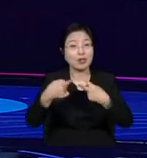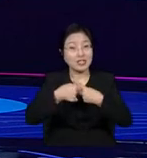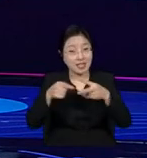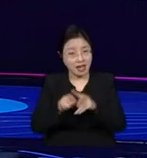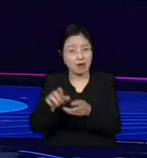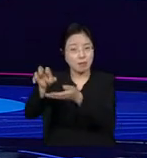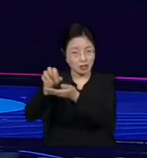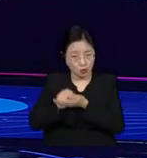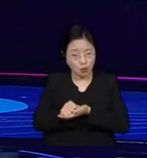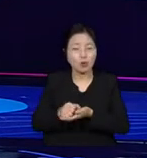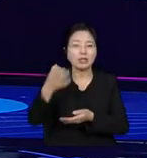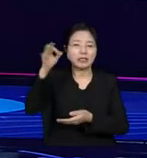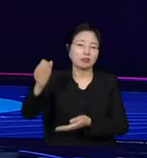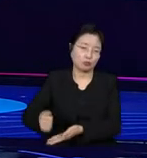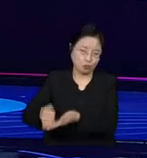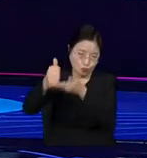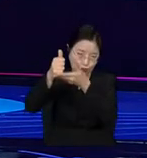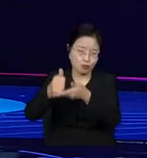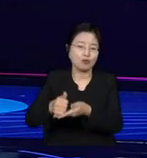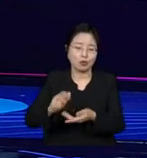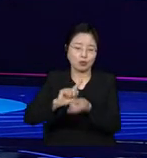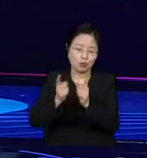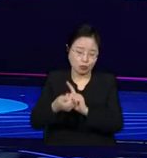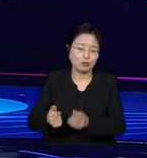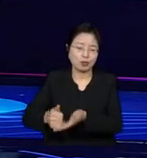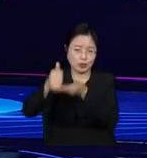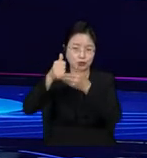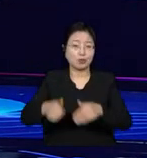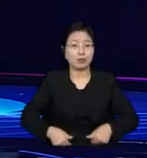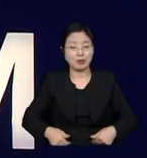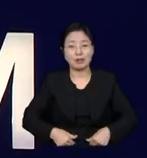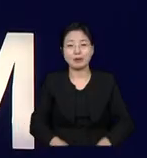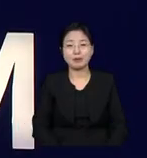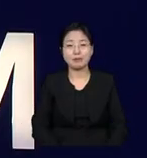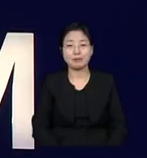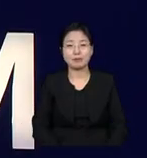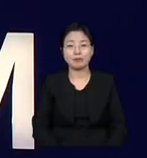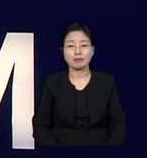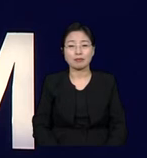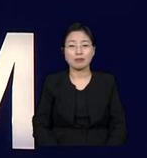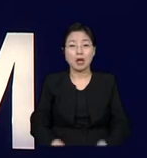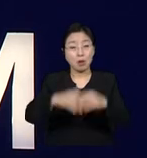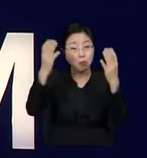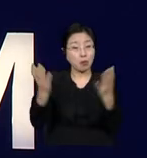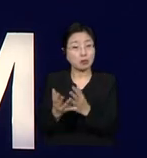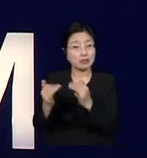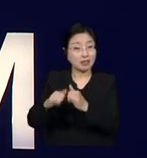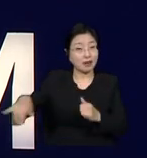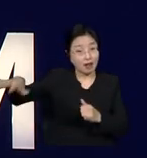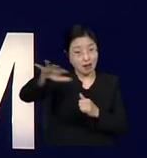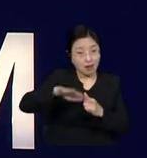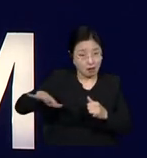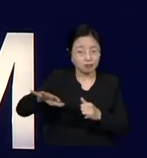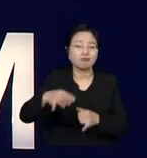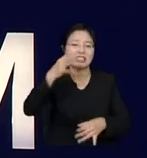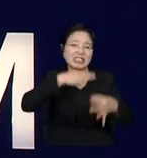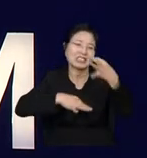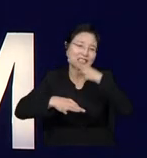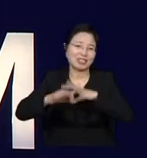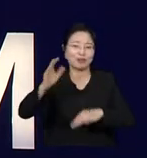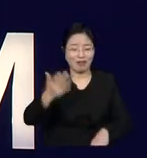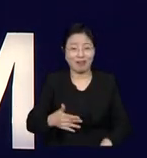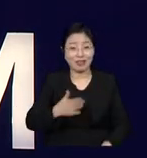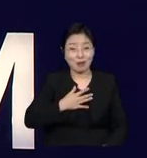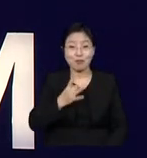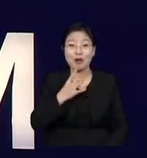mutual respect for each other is to the benefit for all involved. So you and me and everyone in this room and those who are watching the stream